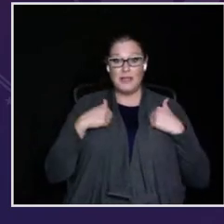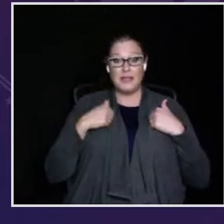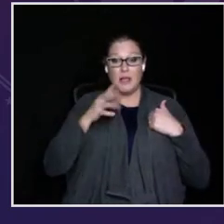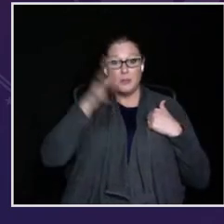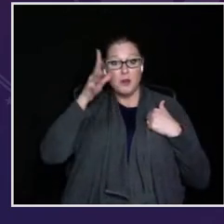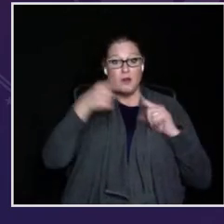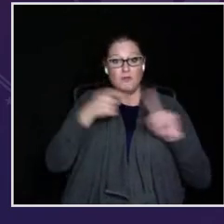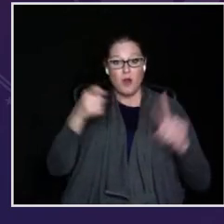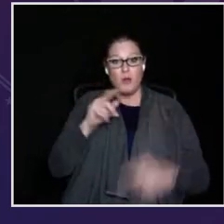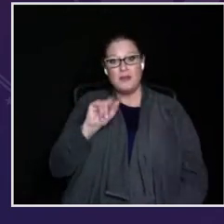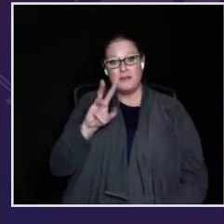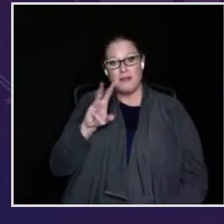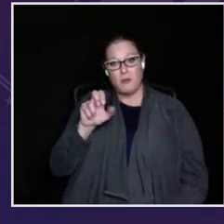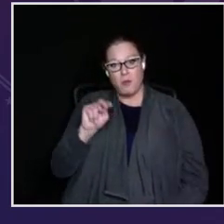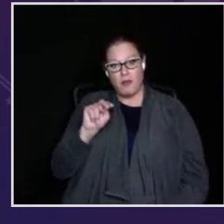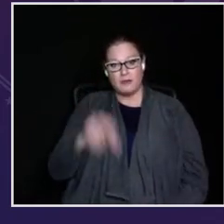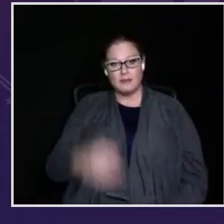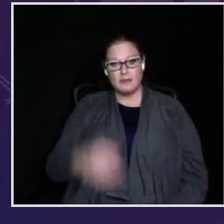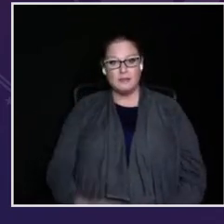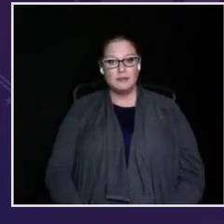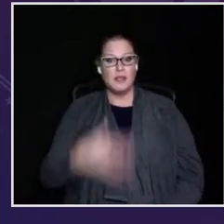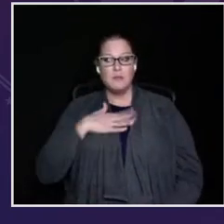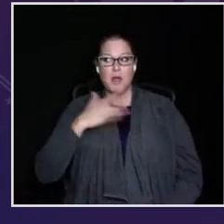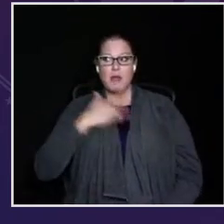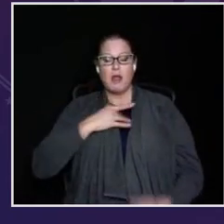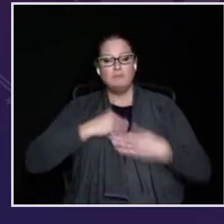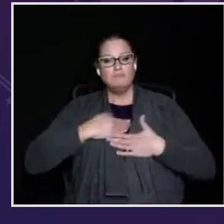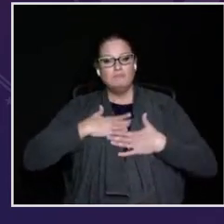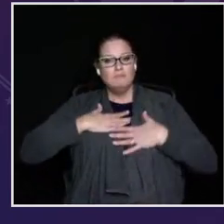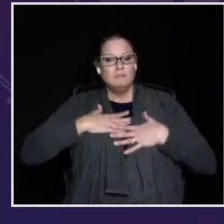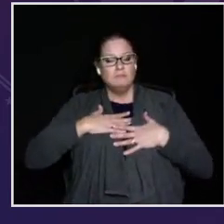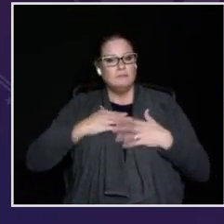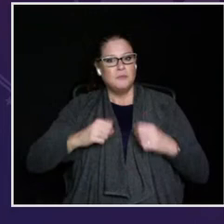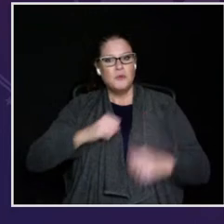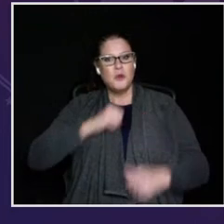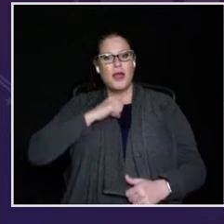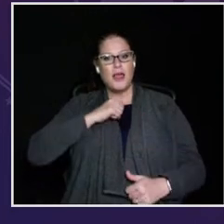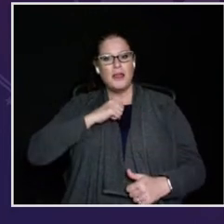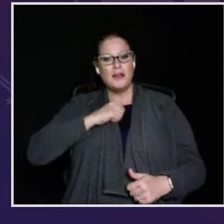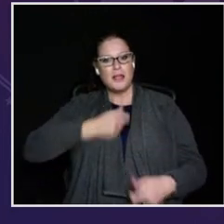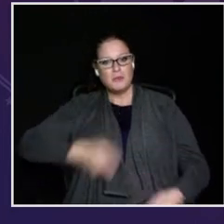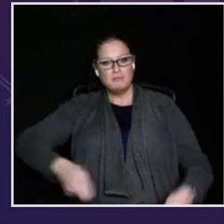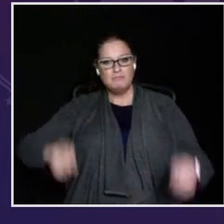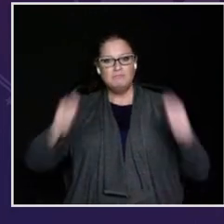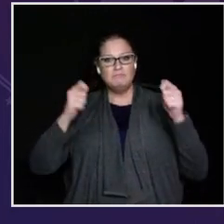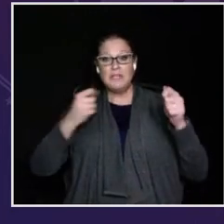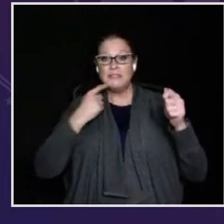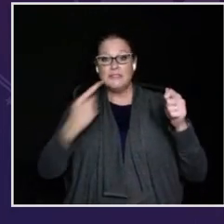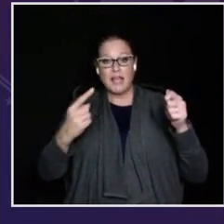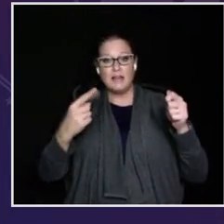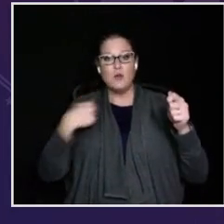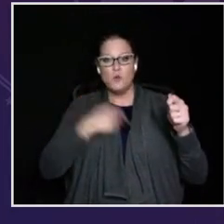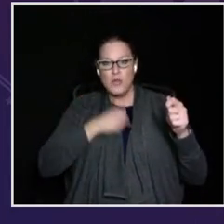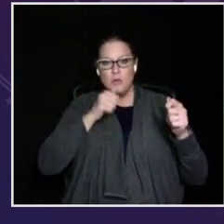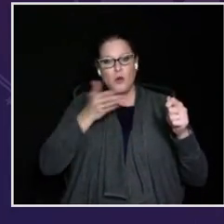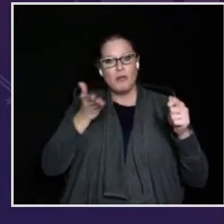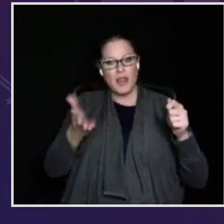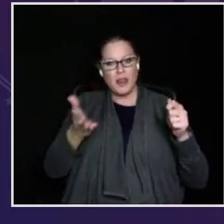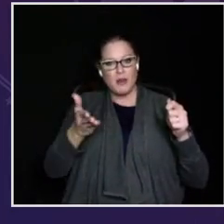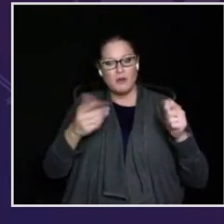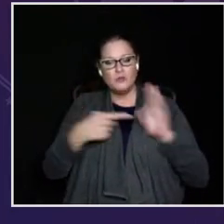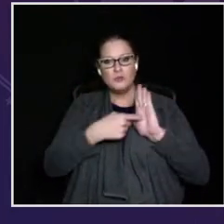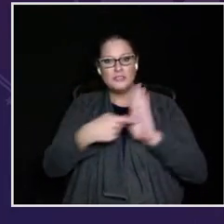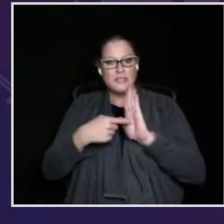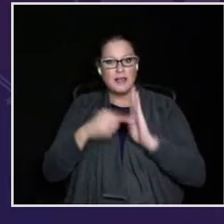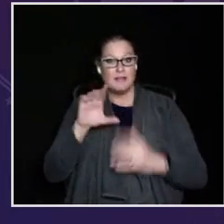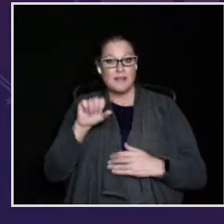parents had emigrated from South India, and I, whose parents had come from Taiwan. And my heart swelled with pride as we